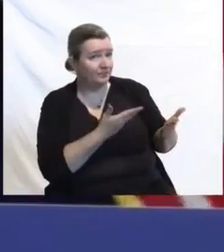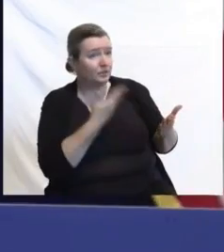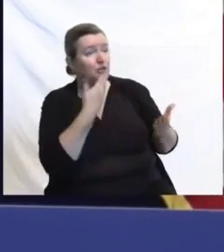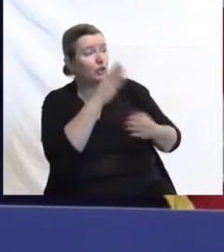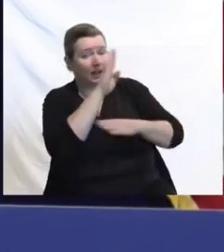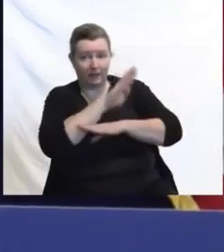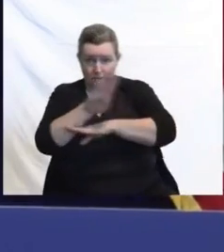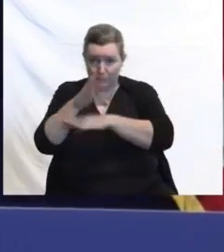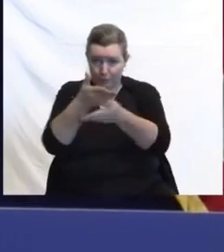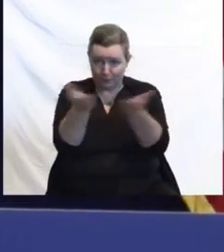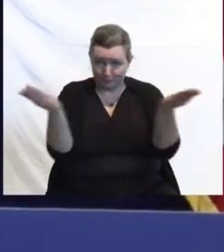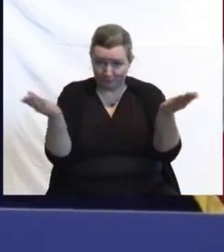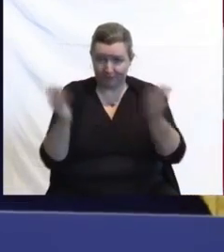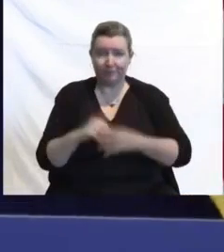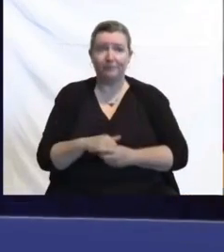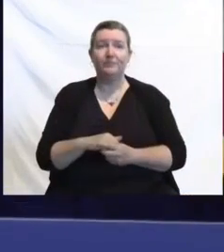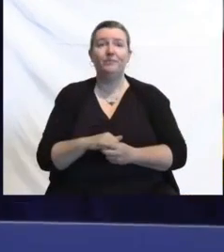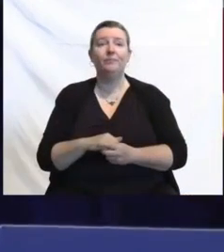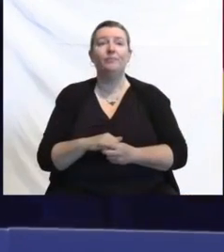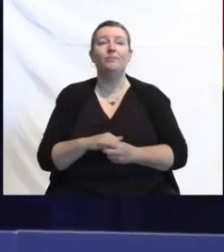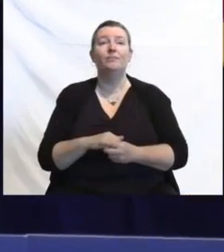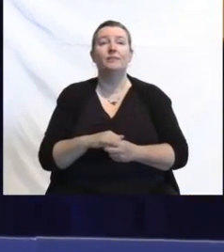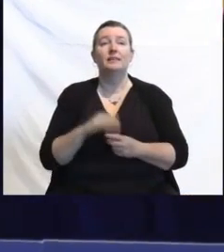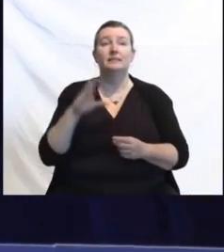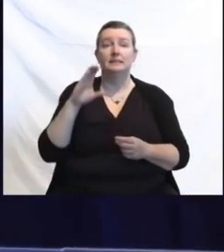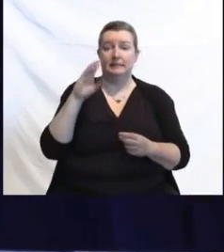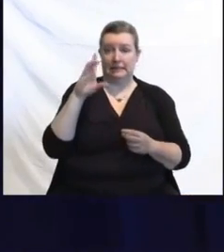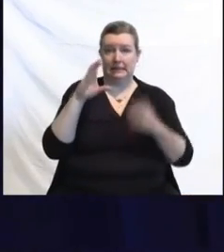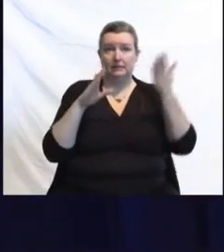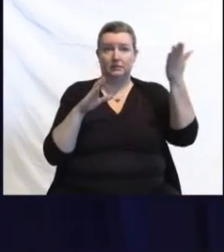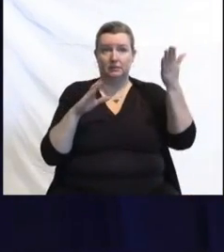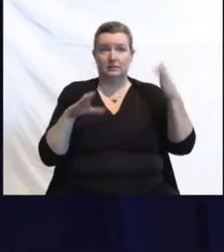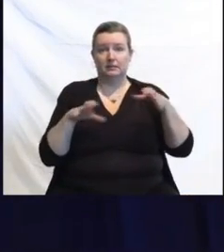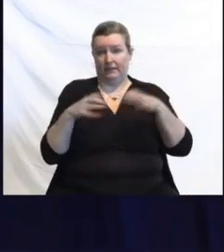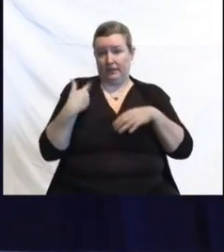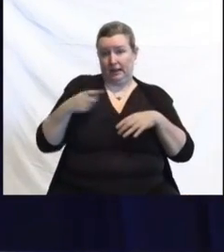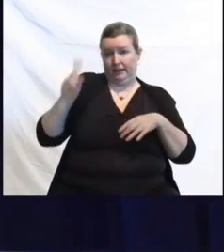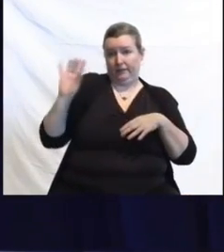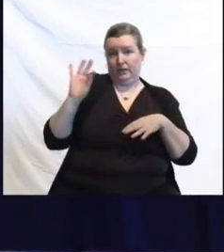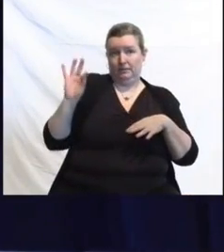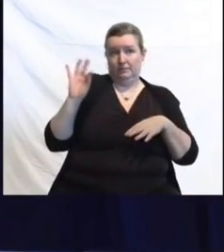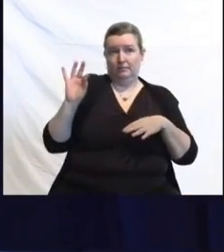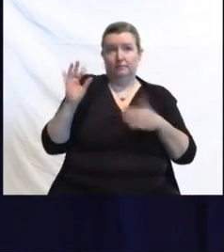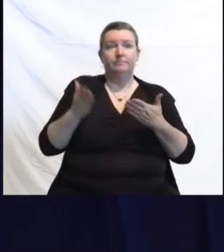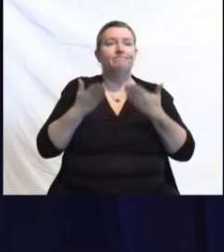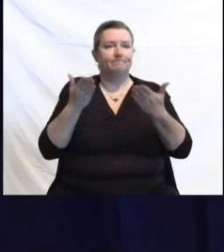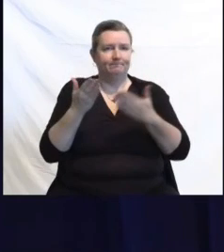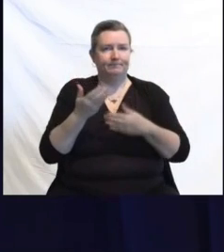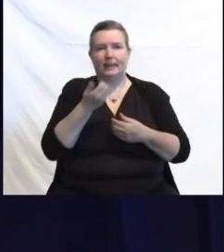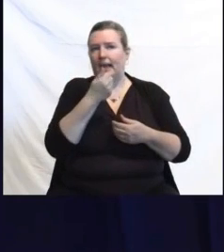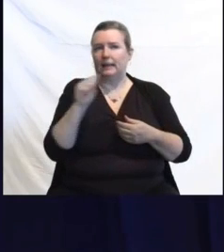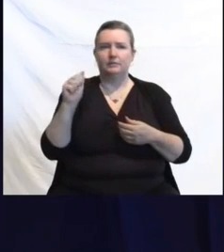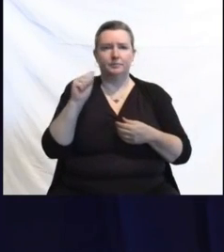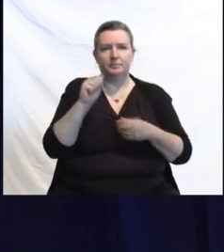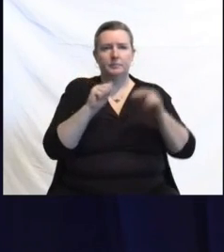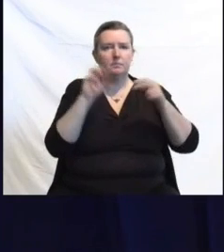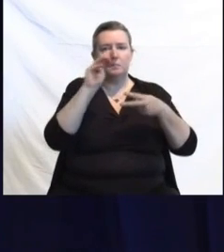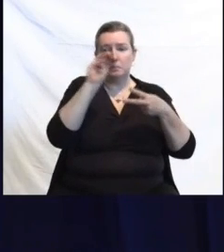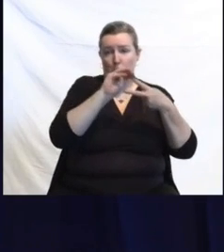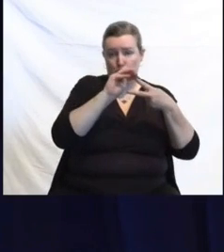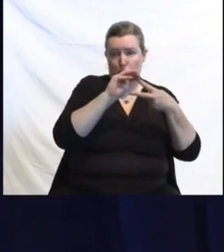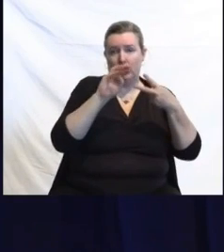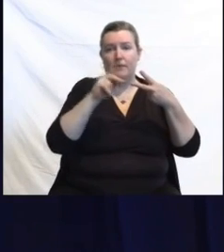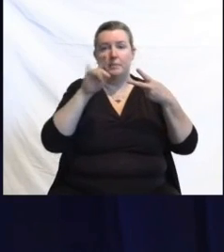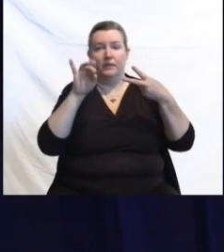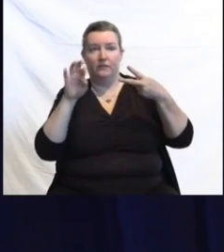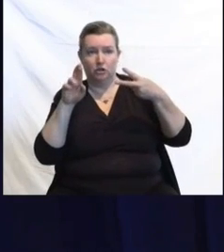Following CDC action on Friday, all Pfizer and Moderna vaccine recipients, 18 and older, are now eligible for a